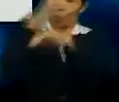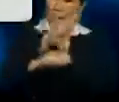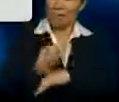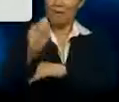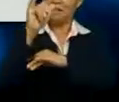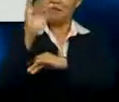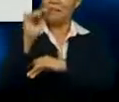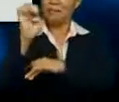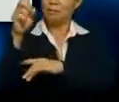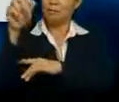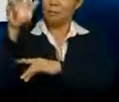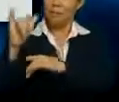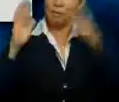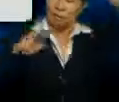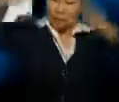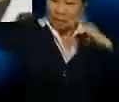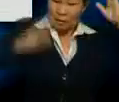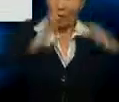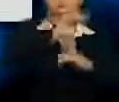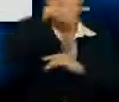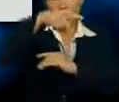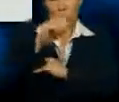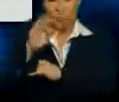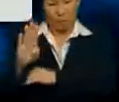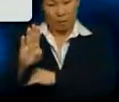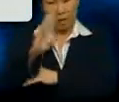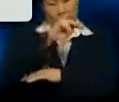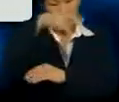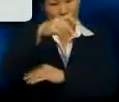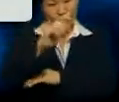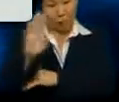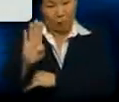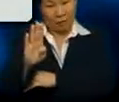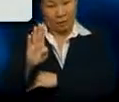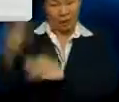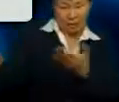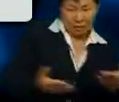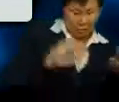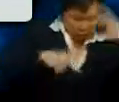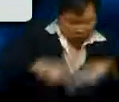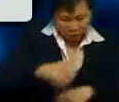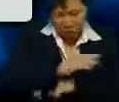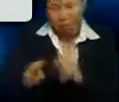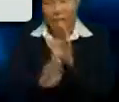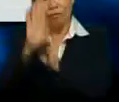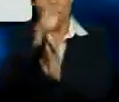The Malaysian Palm Oil Board, also known as MPOB, carries out research and development.